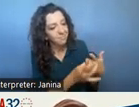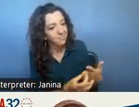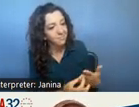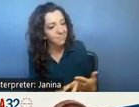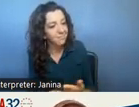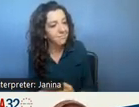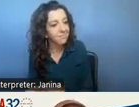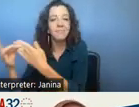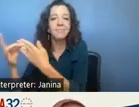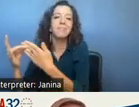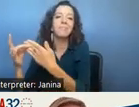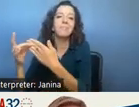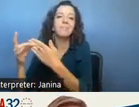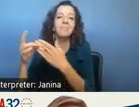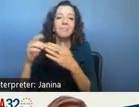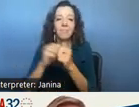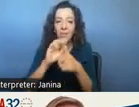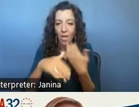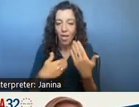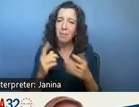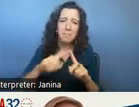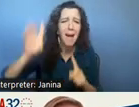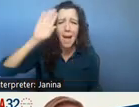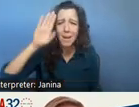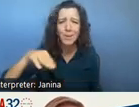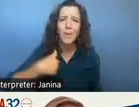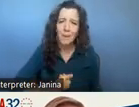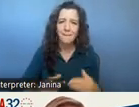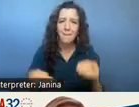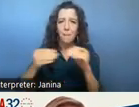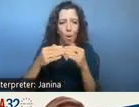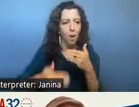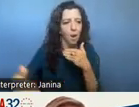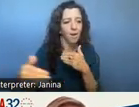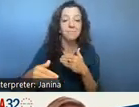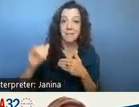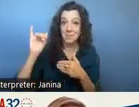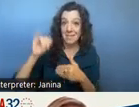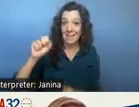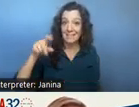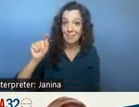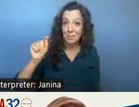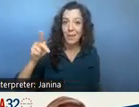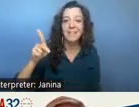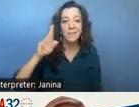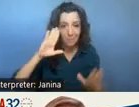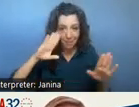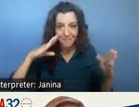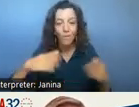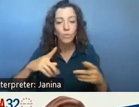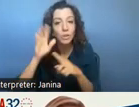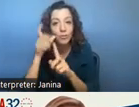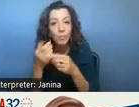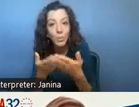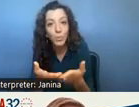agencies but we know we still have further to go and that will be the focus of september 20th to hear from stakeholders um